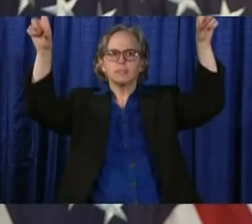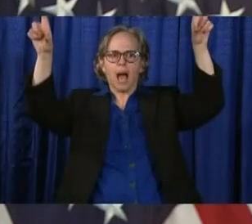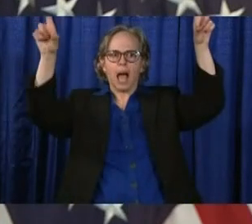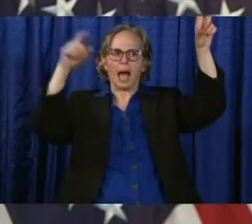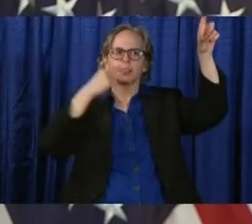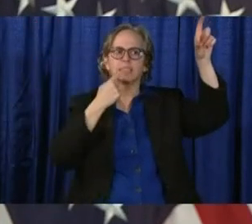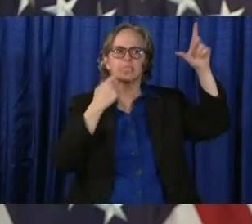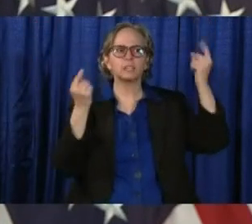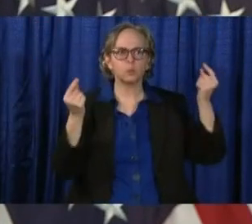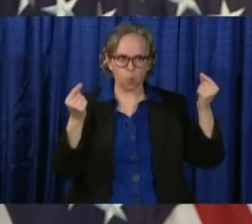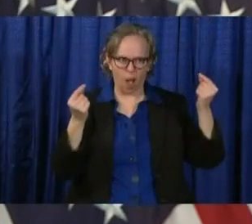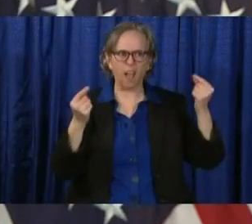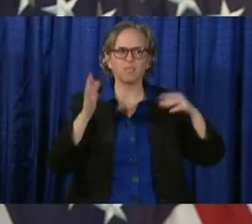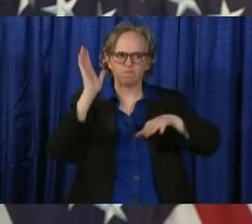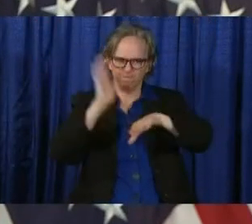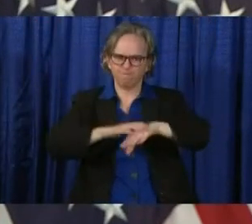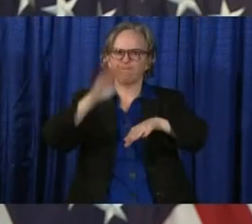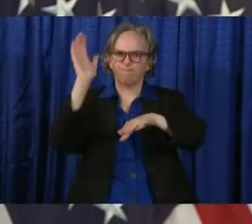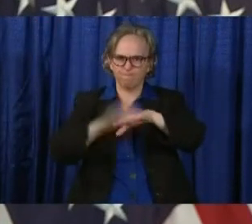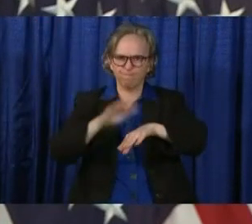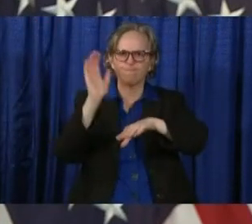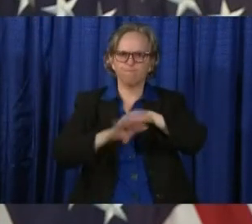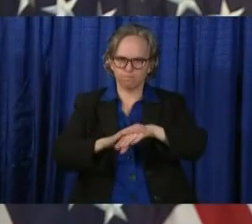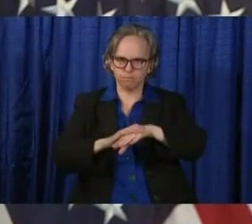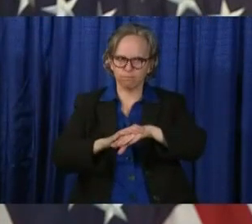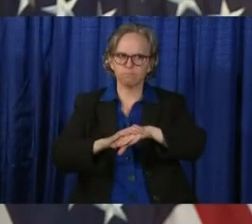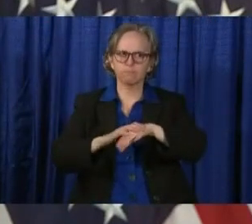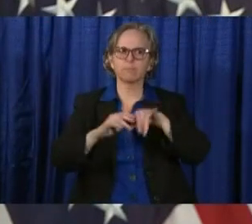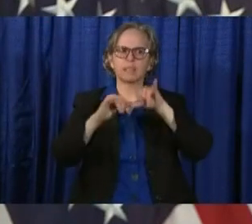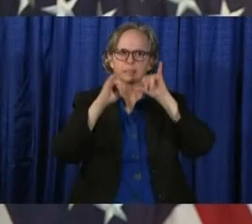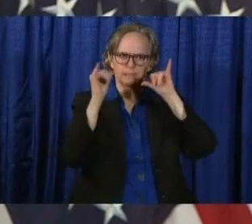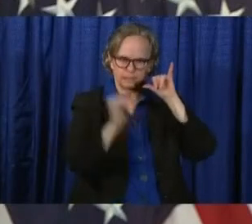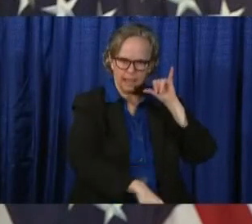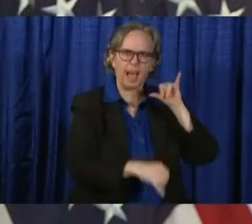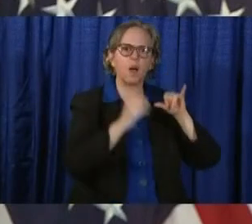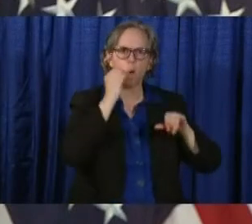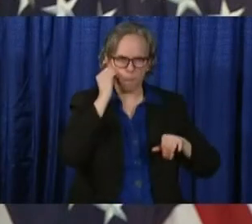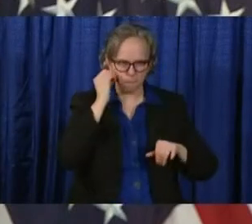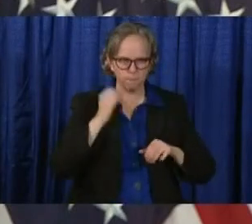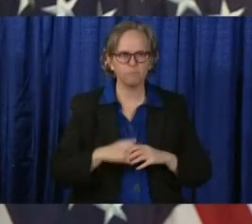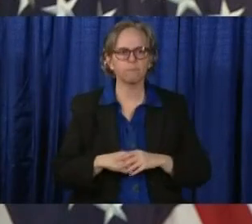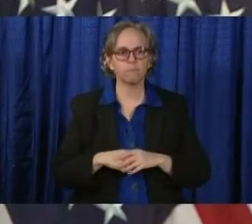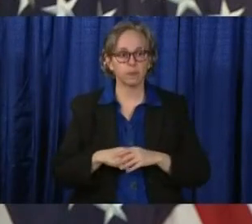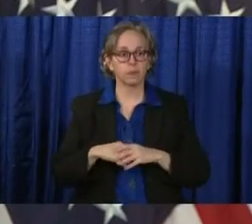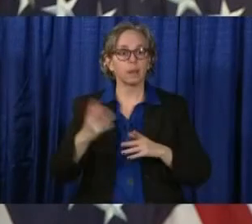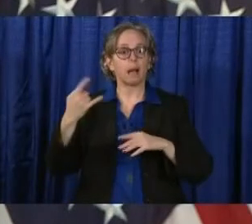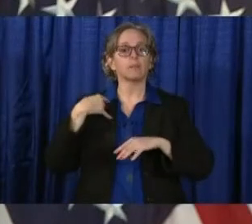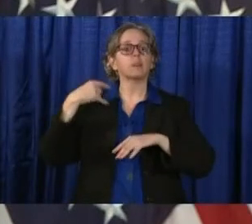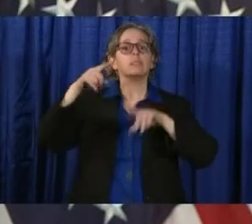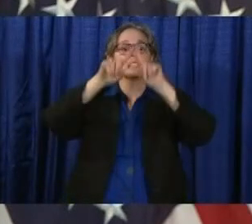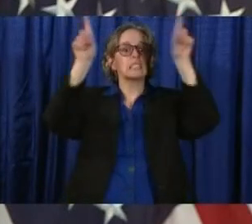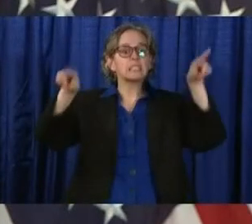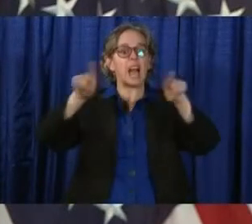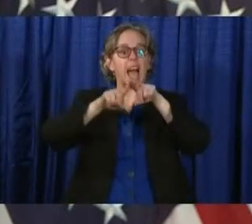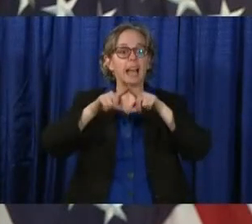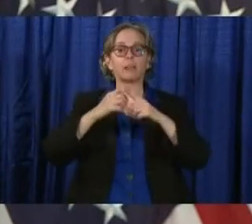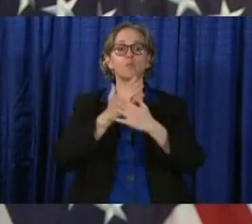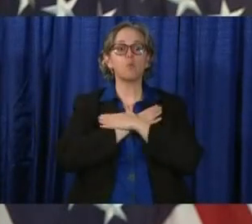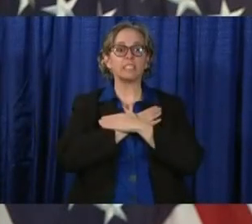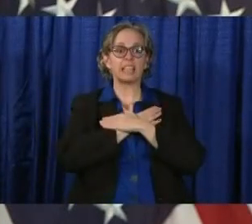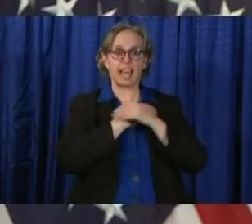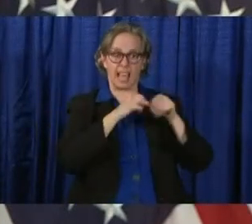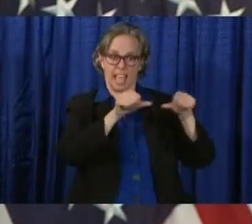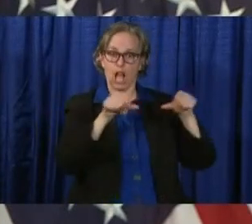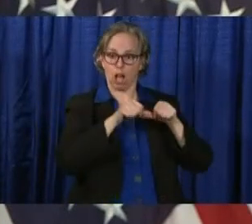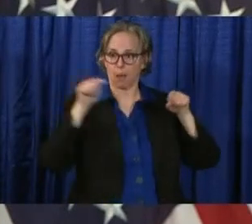We are also putting up signs to, on our rest areas to make sure travelers who stop there are aware